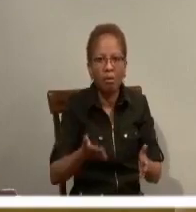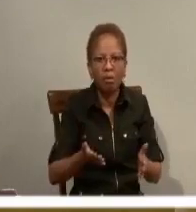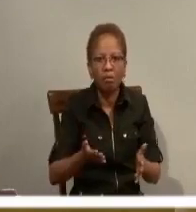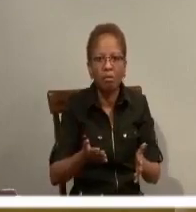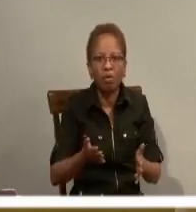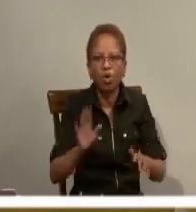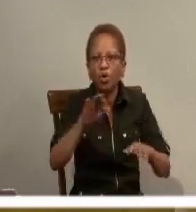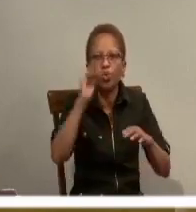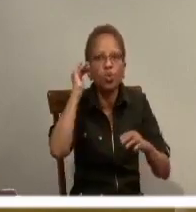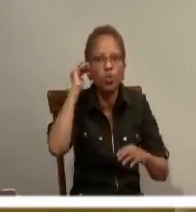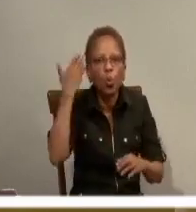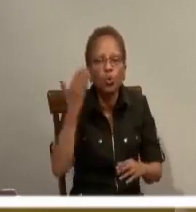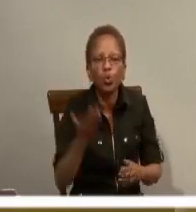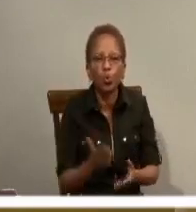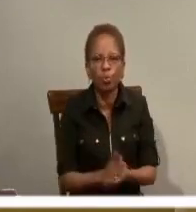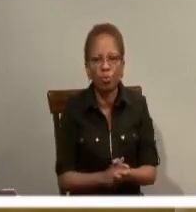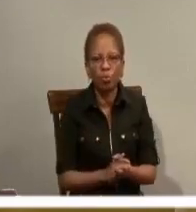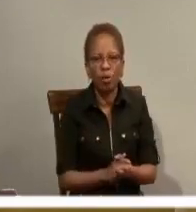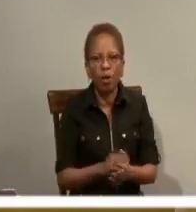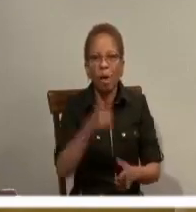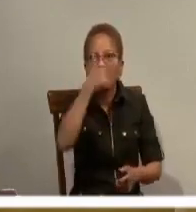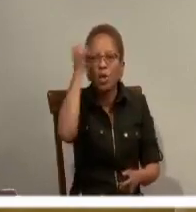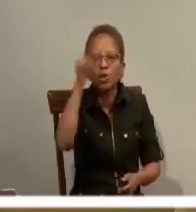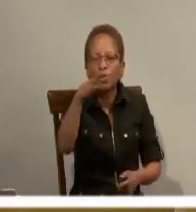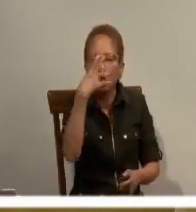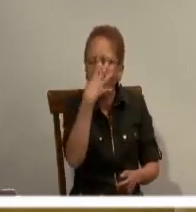we came because we're sleeping.